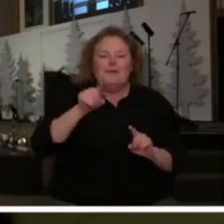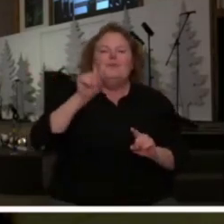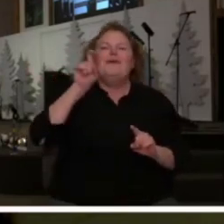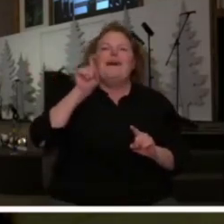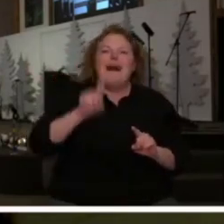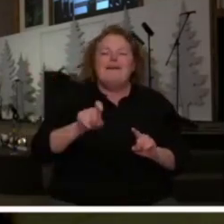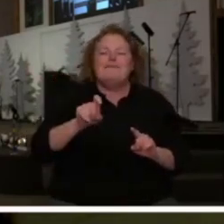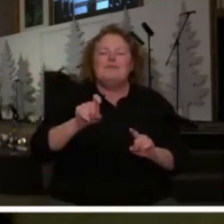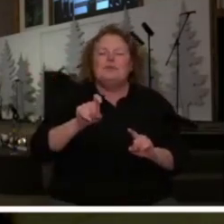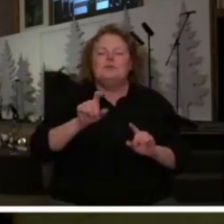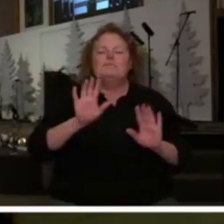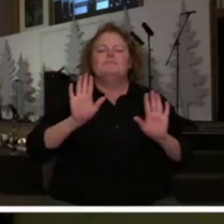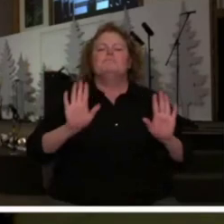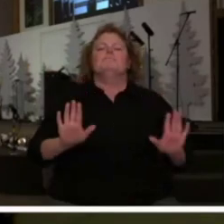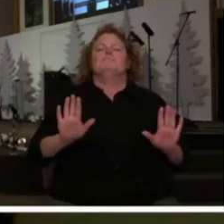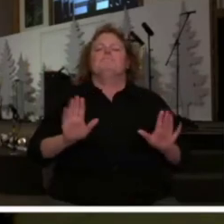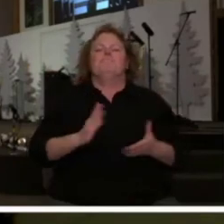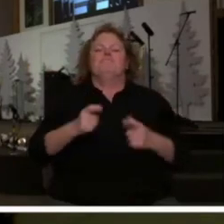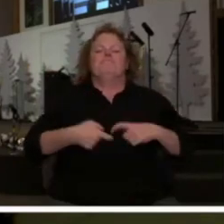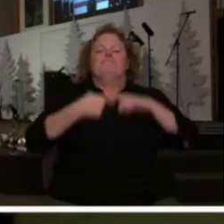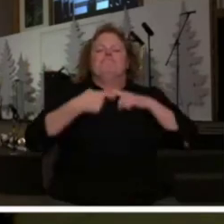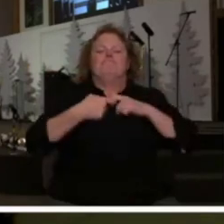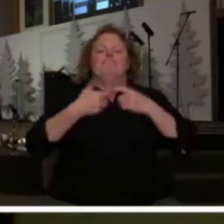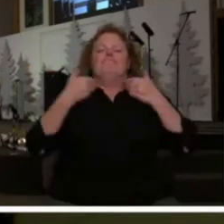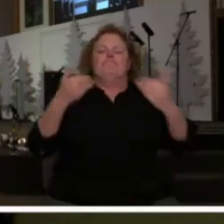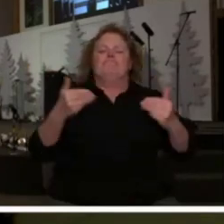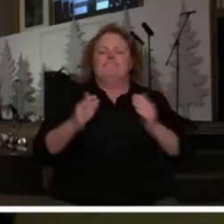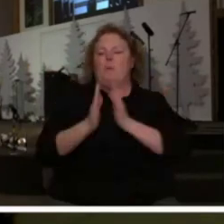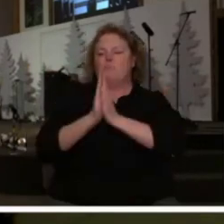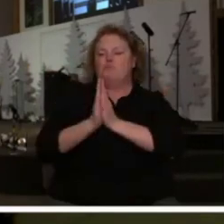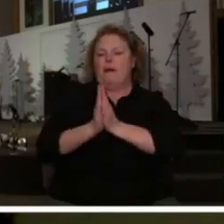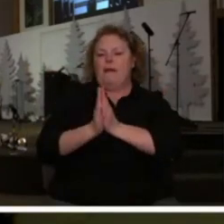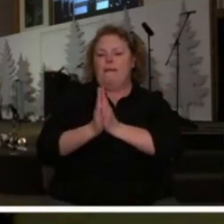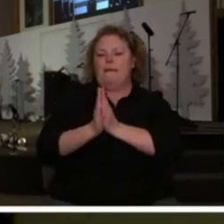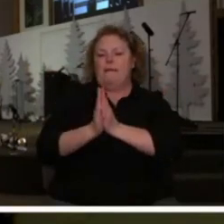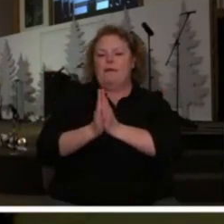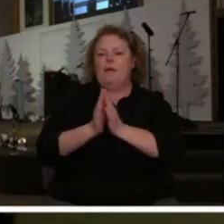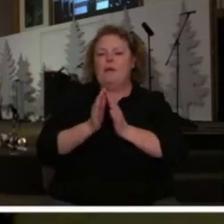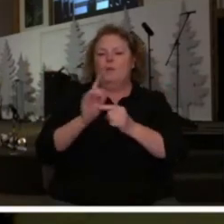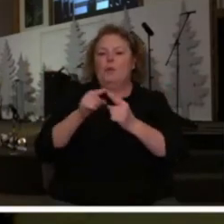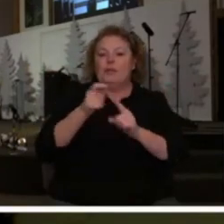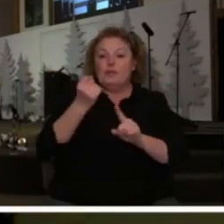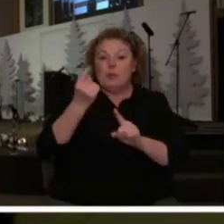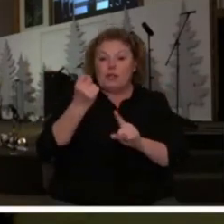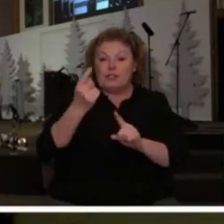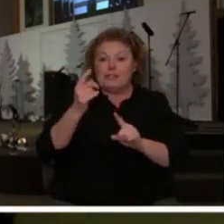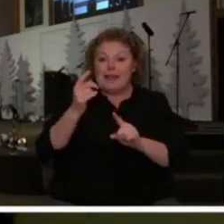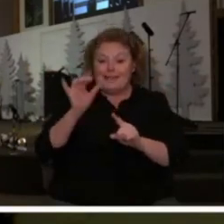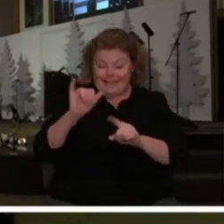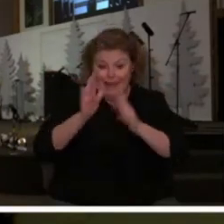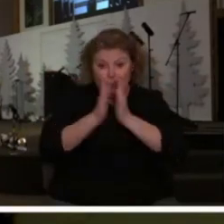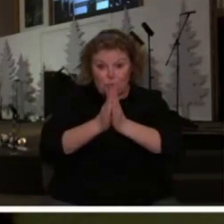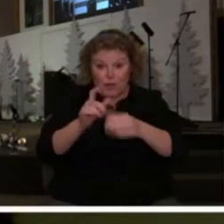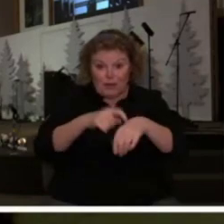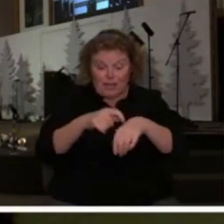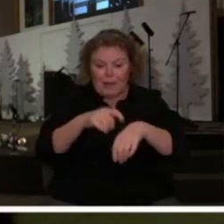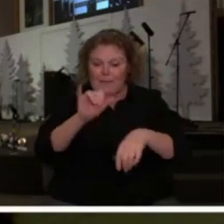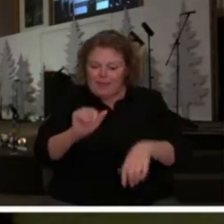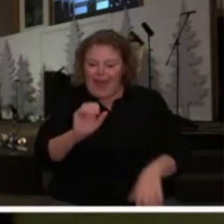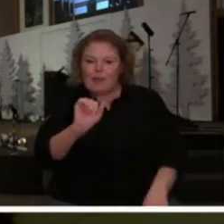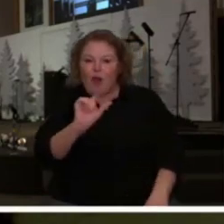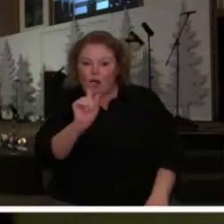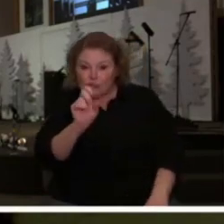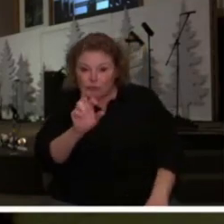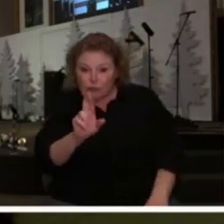discipline because once you understand the power of your altar and you make it a